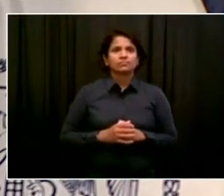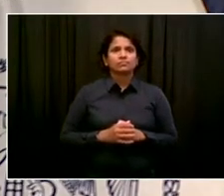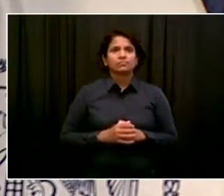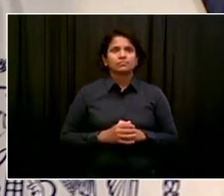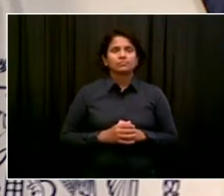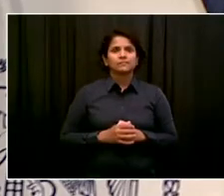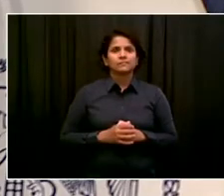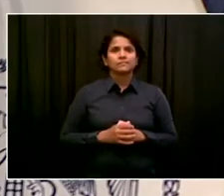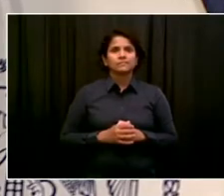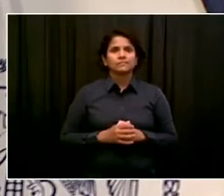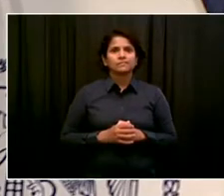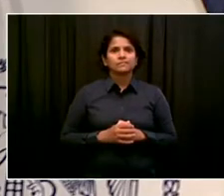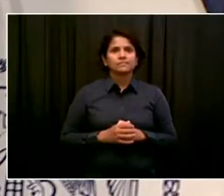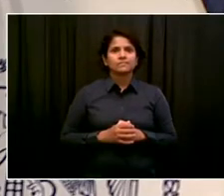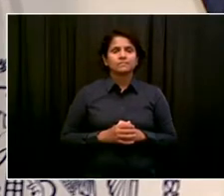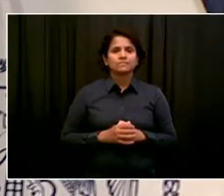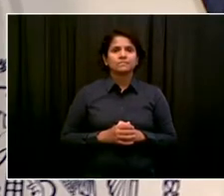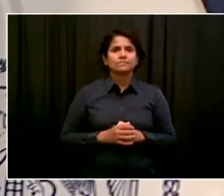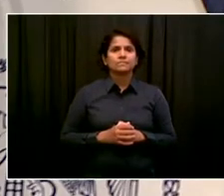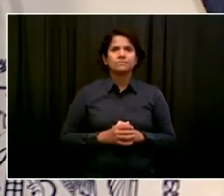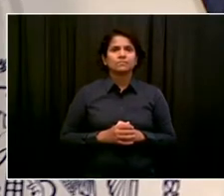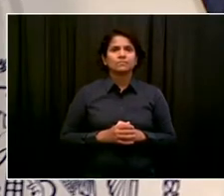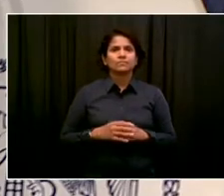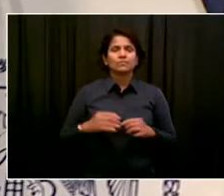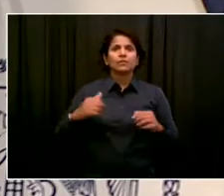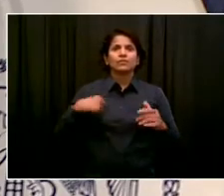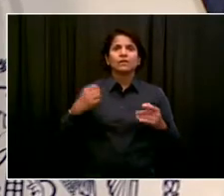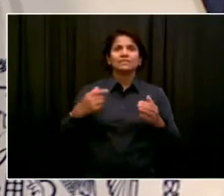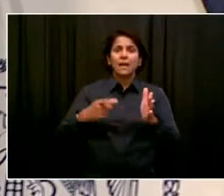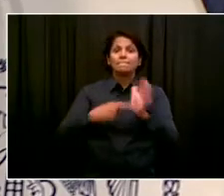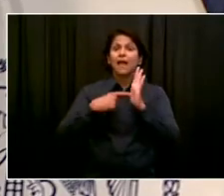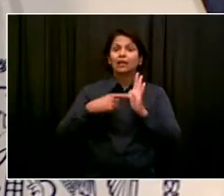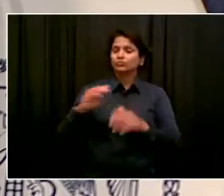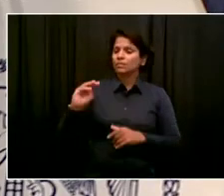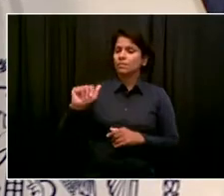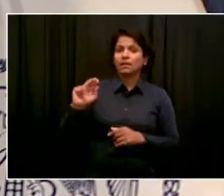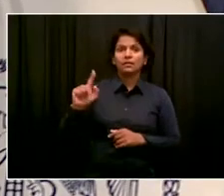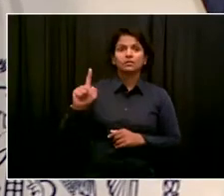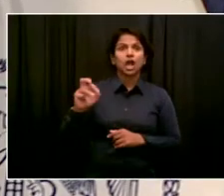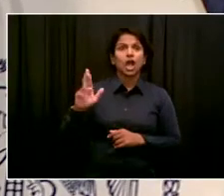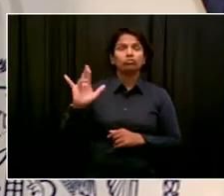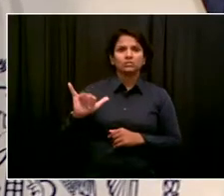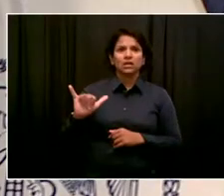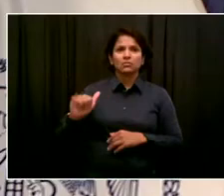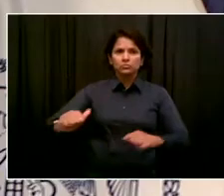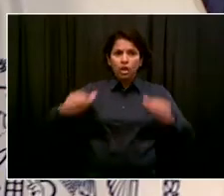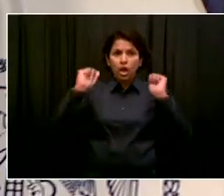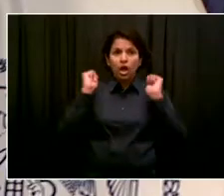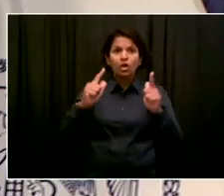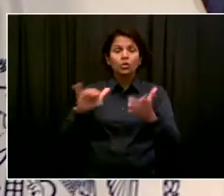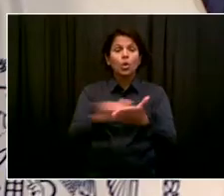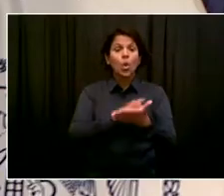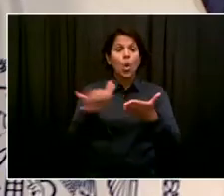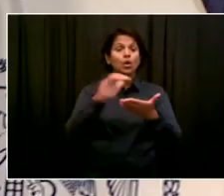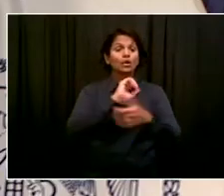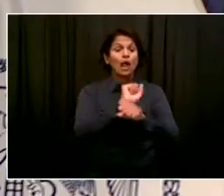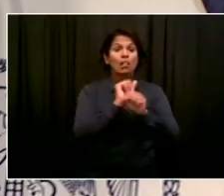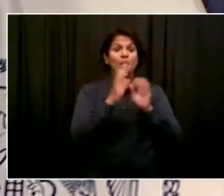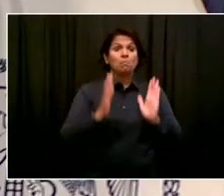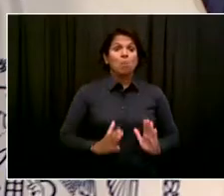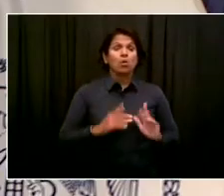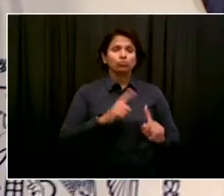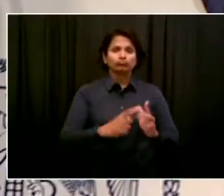to encourage action in other places, including states, cities, federal government, and the $100